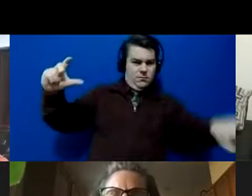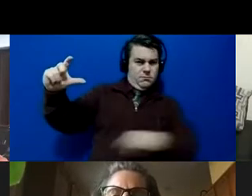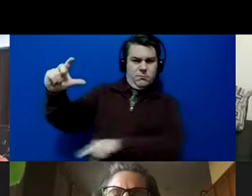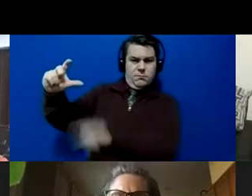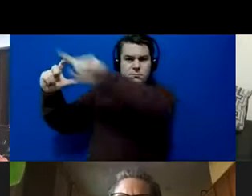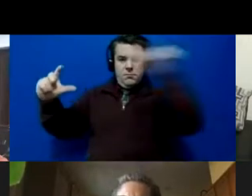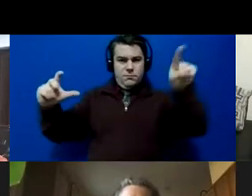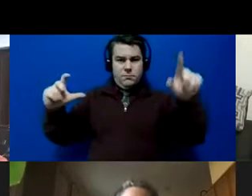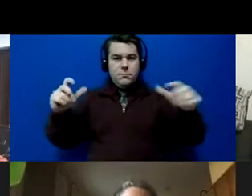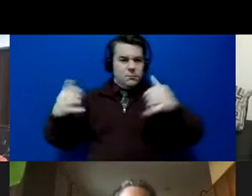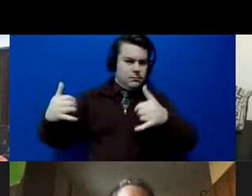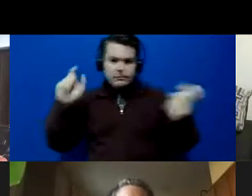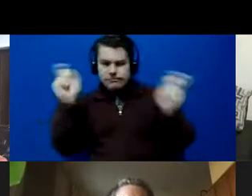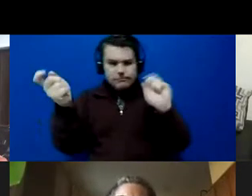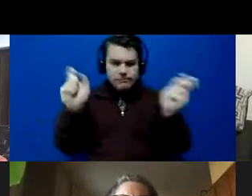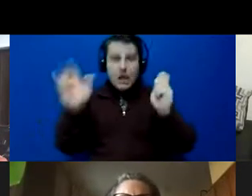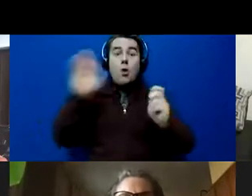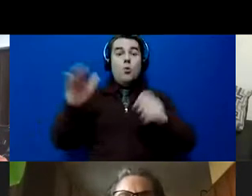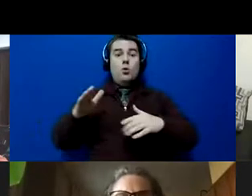let me screen share.